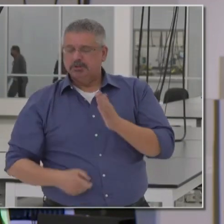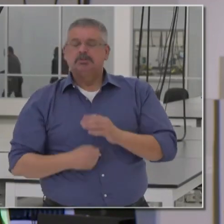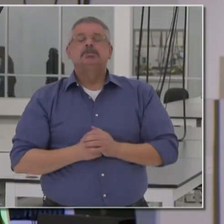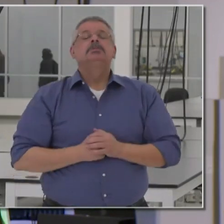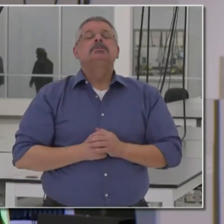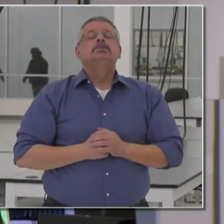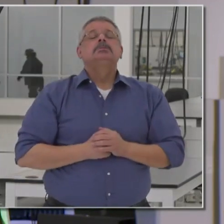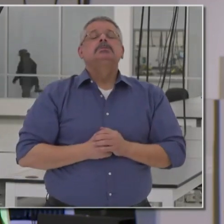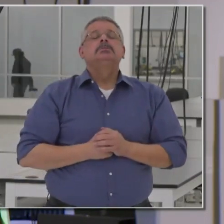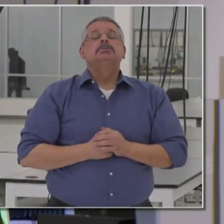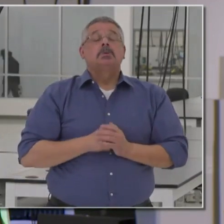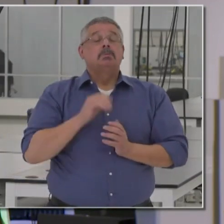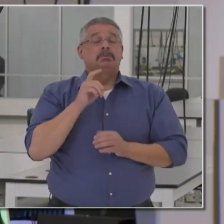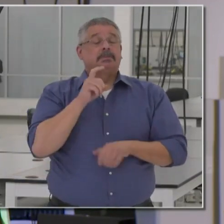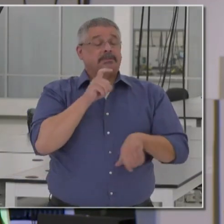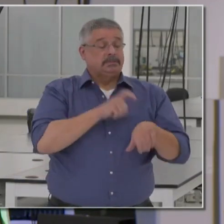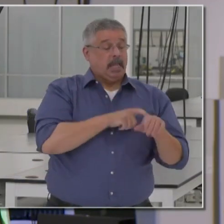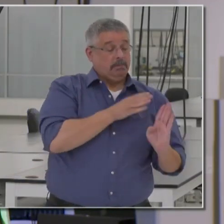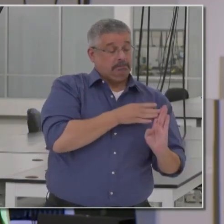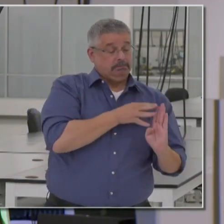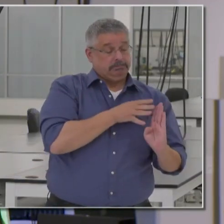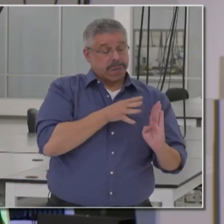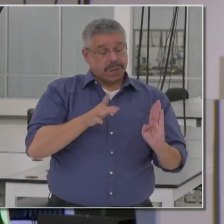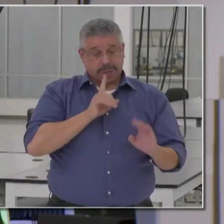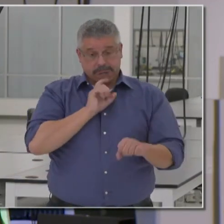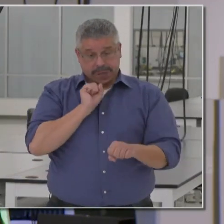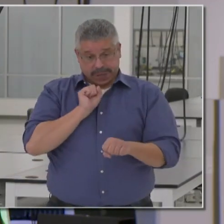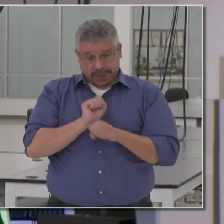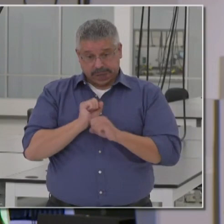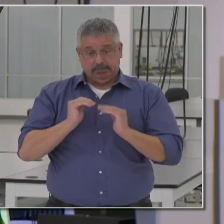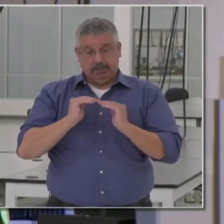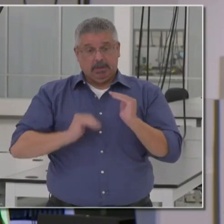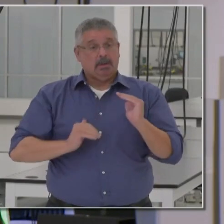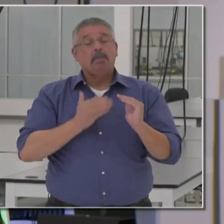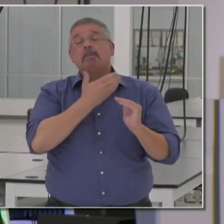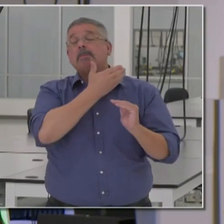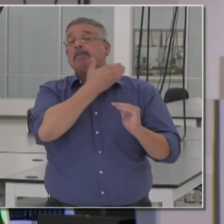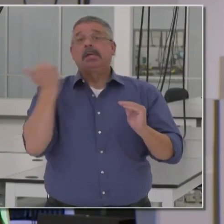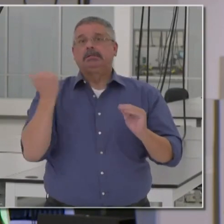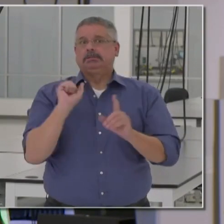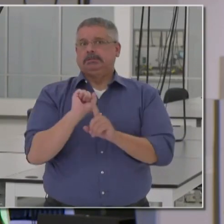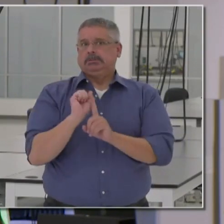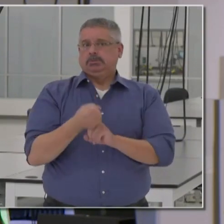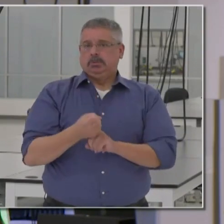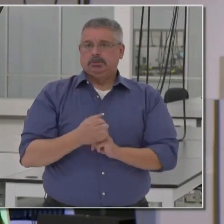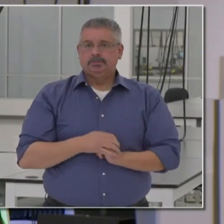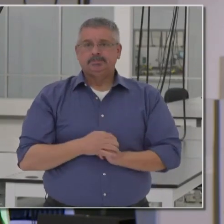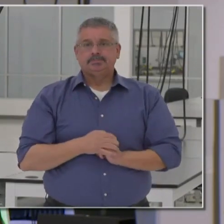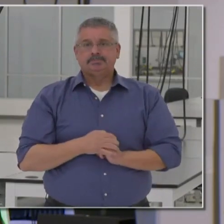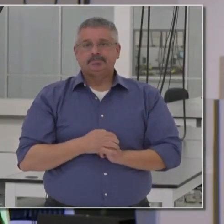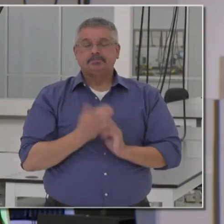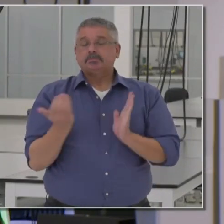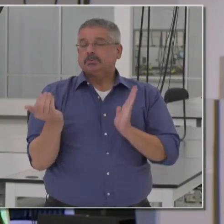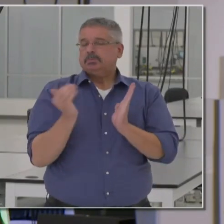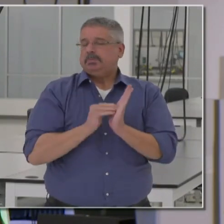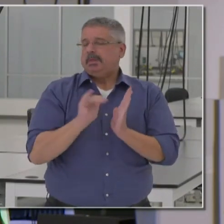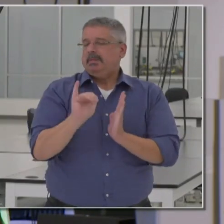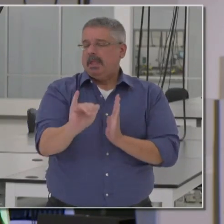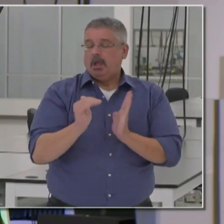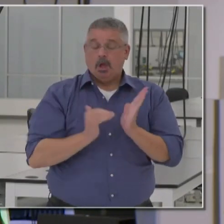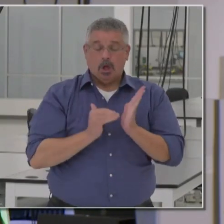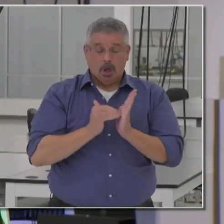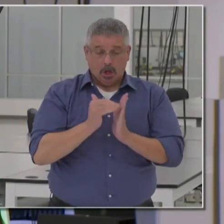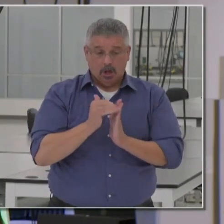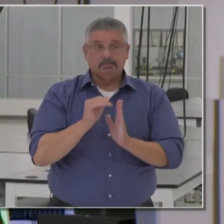within a timeline where we actually came in under our best-case scenario. I have to repeat that because so